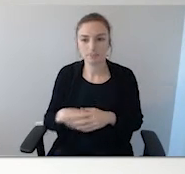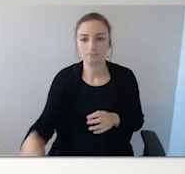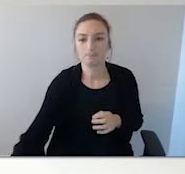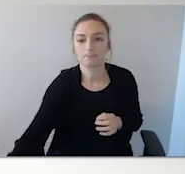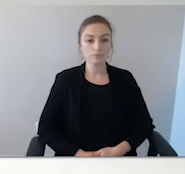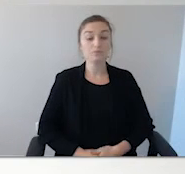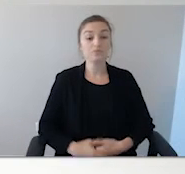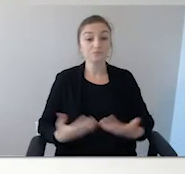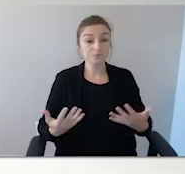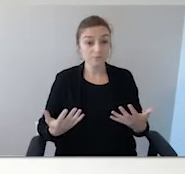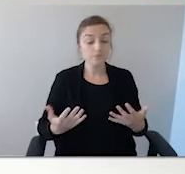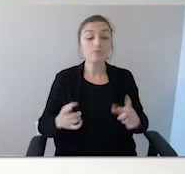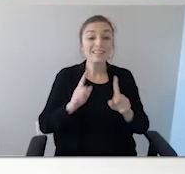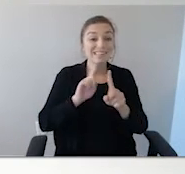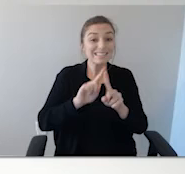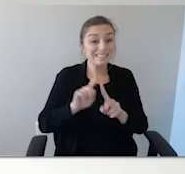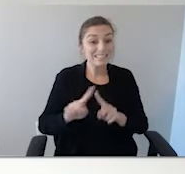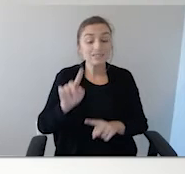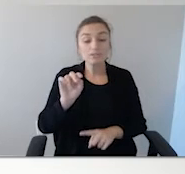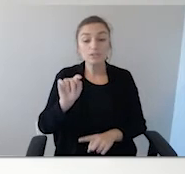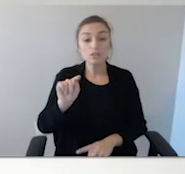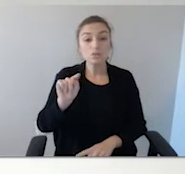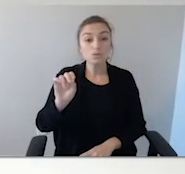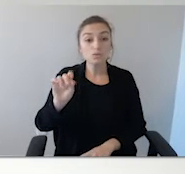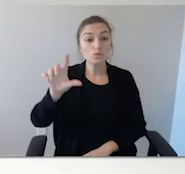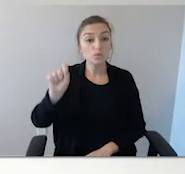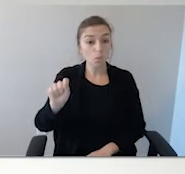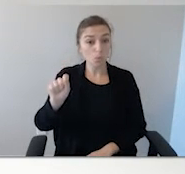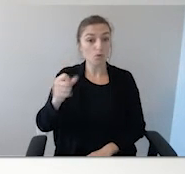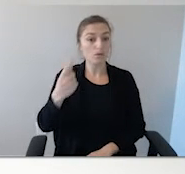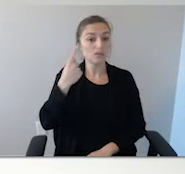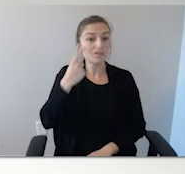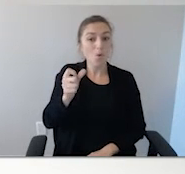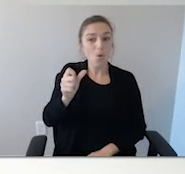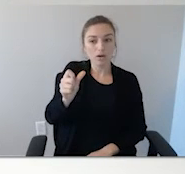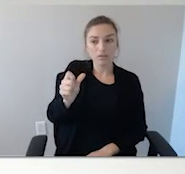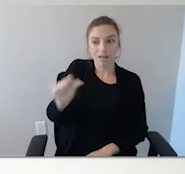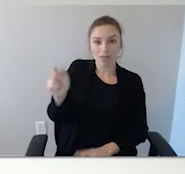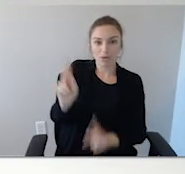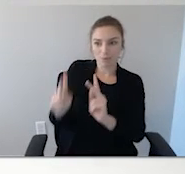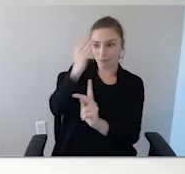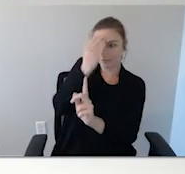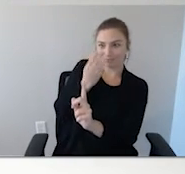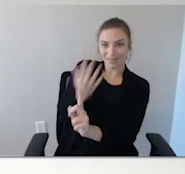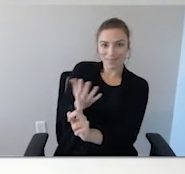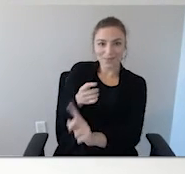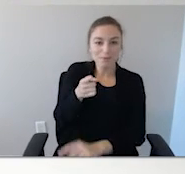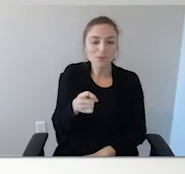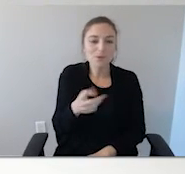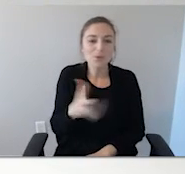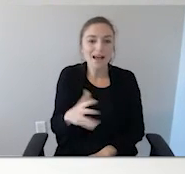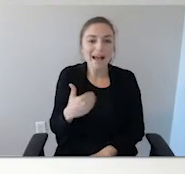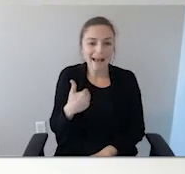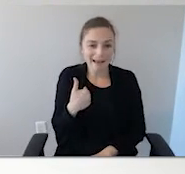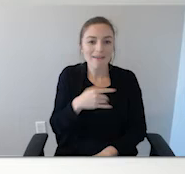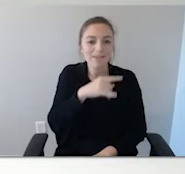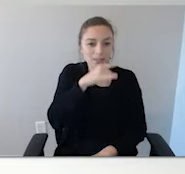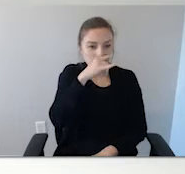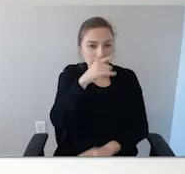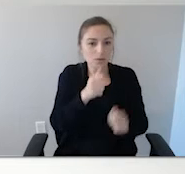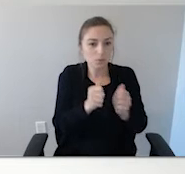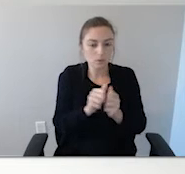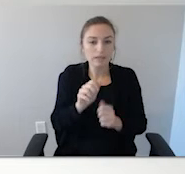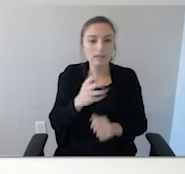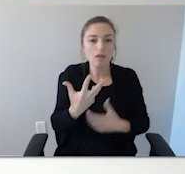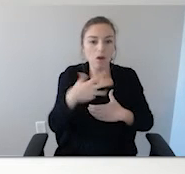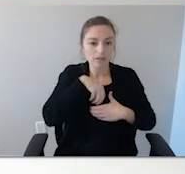So there are different tools for informing others that you have a child with autism, whether it's in your car or the items are on your